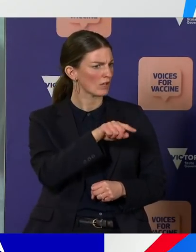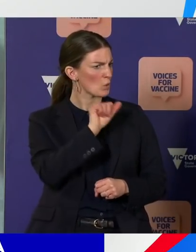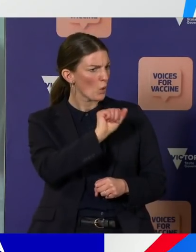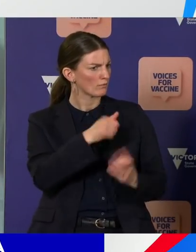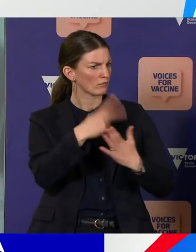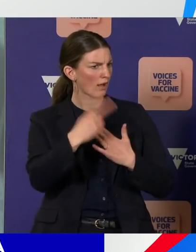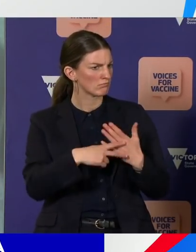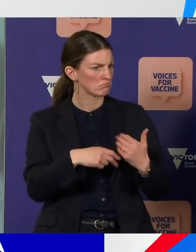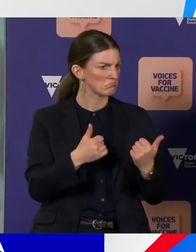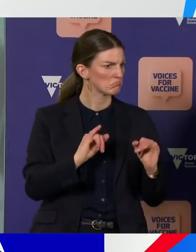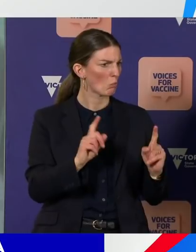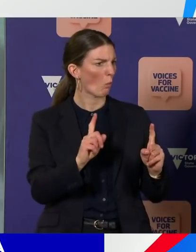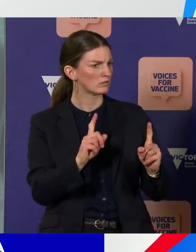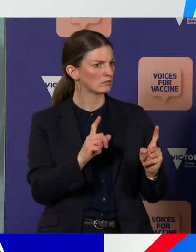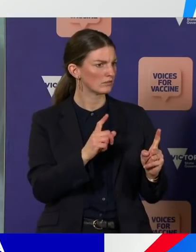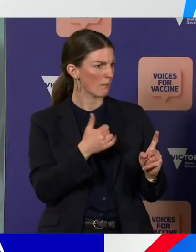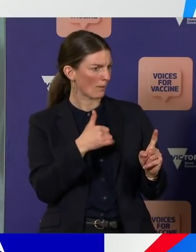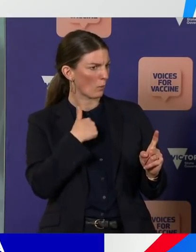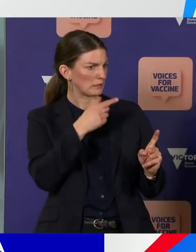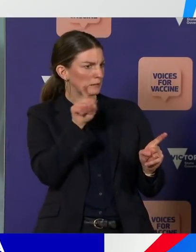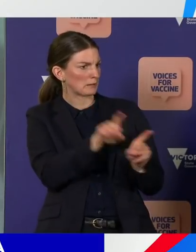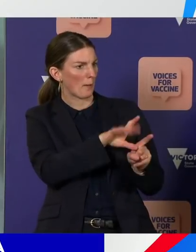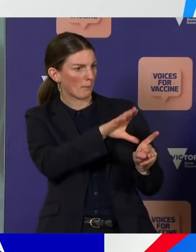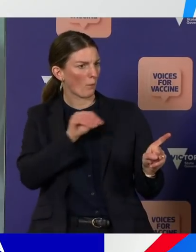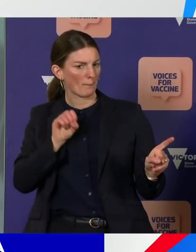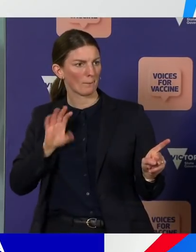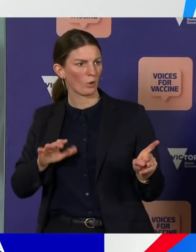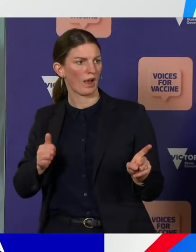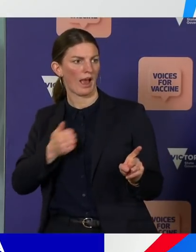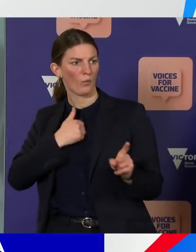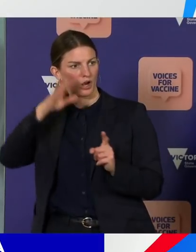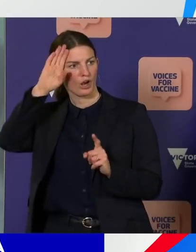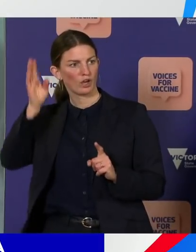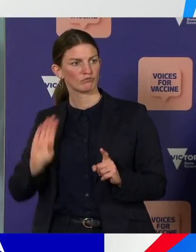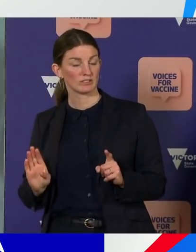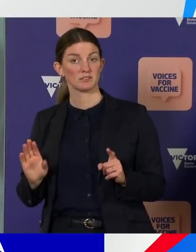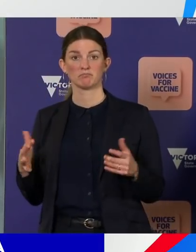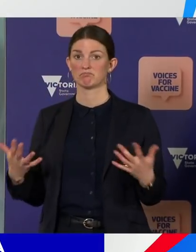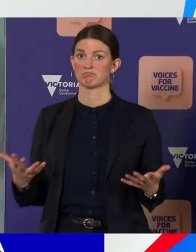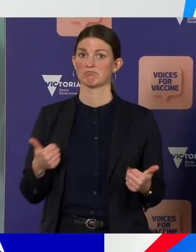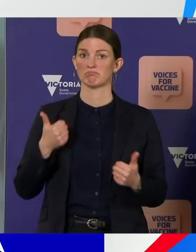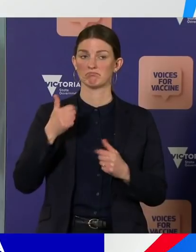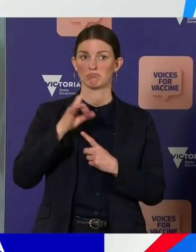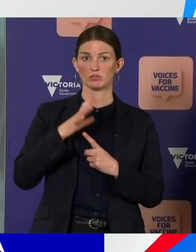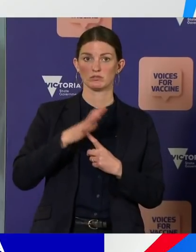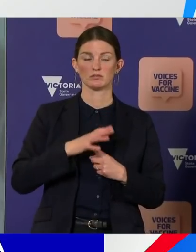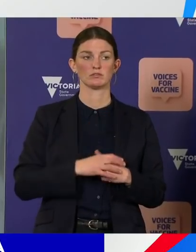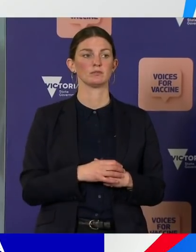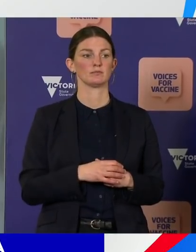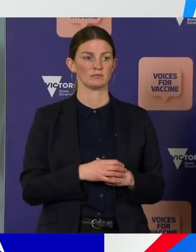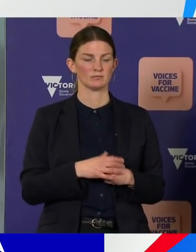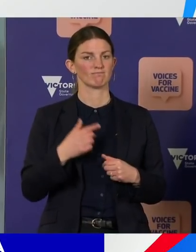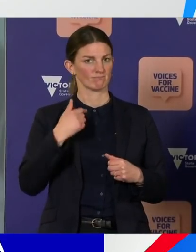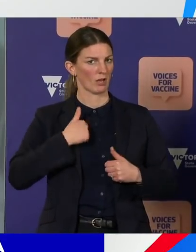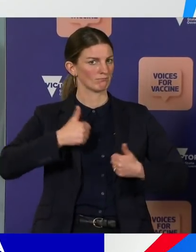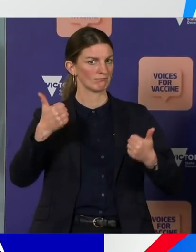is working and how they may be able to learn from our experiences here in Victoria. I welcome these two important initiatives